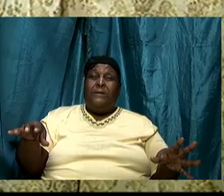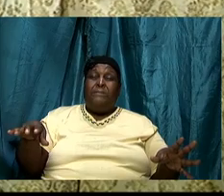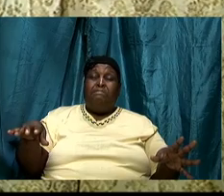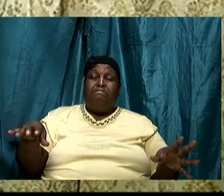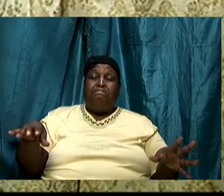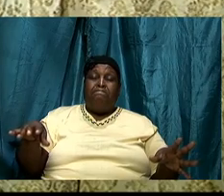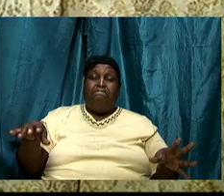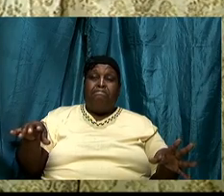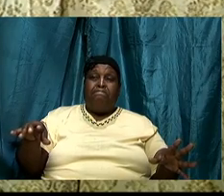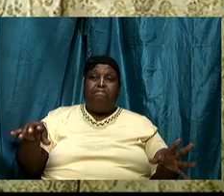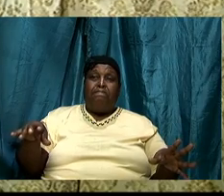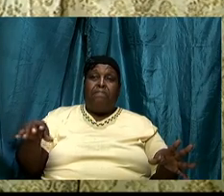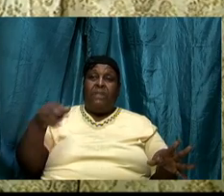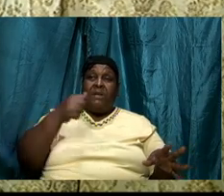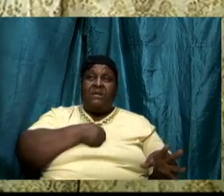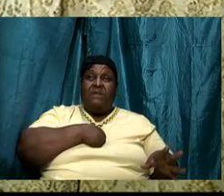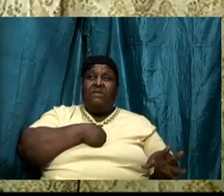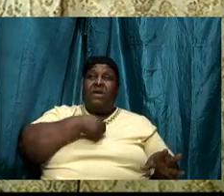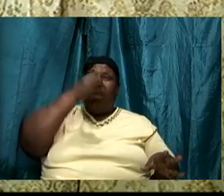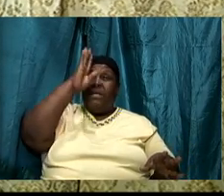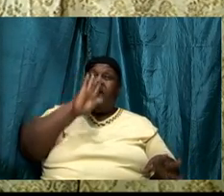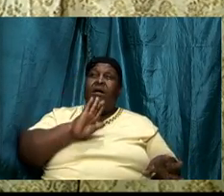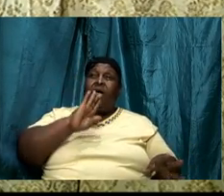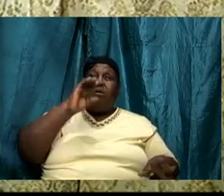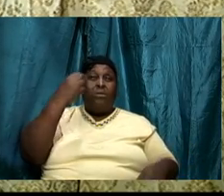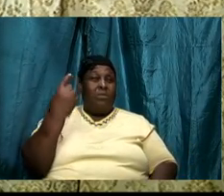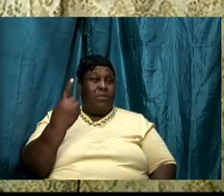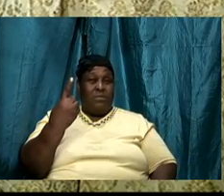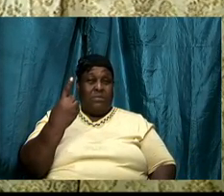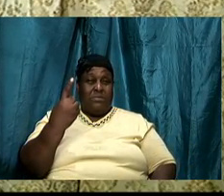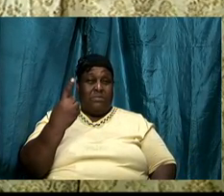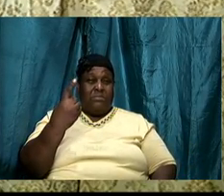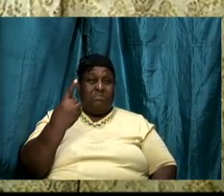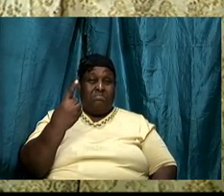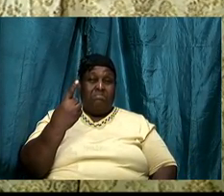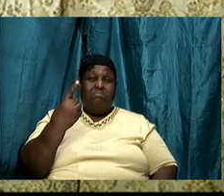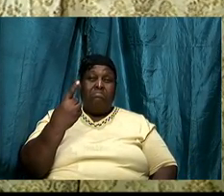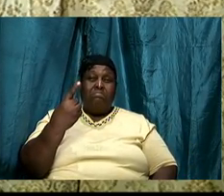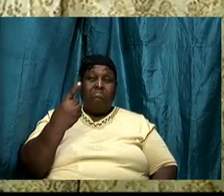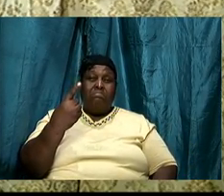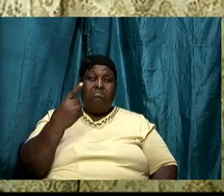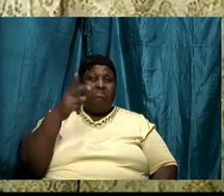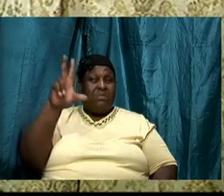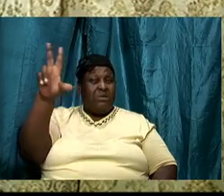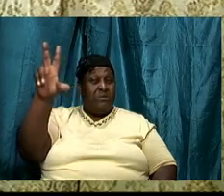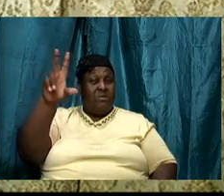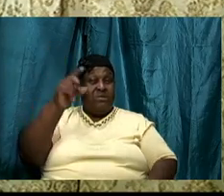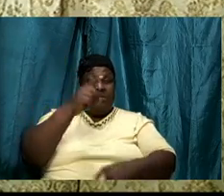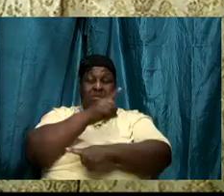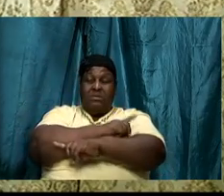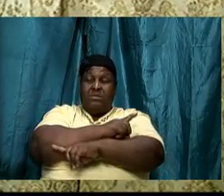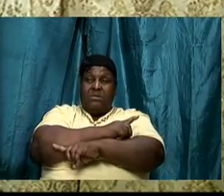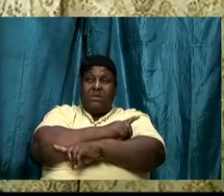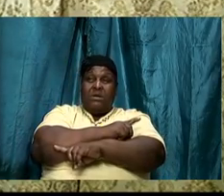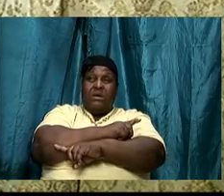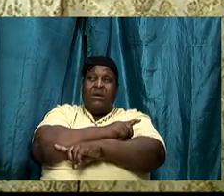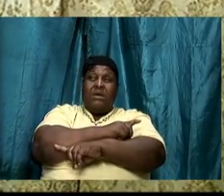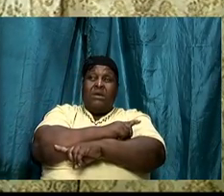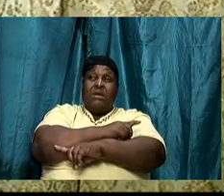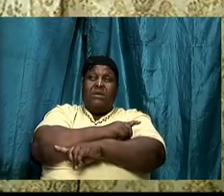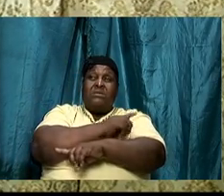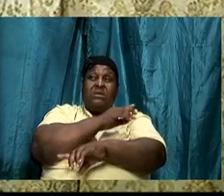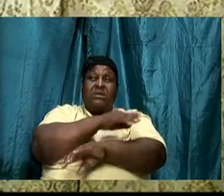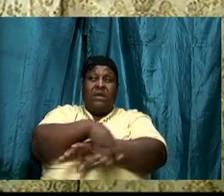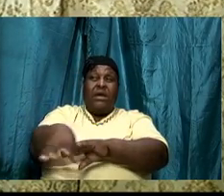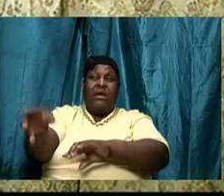themselves themselves and God alone and the three days and nights come and